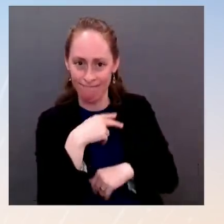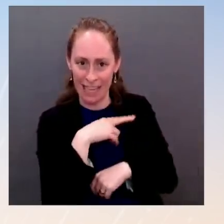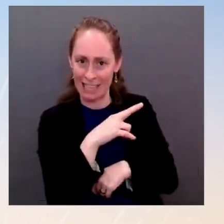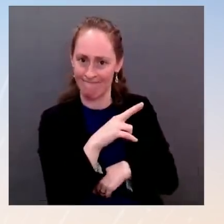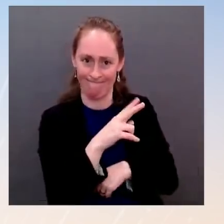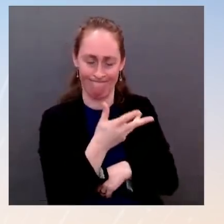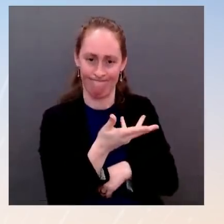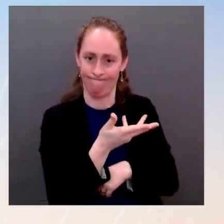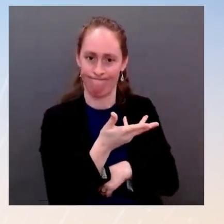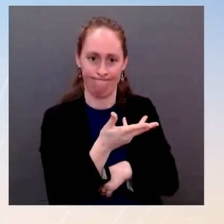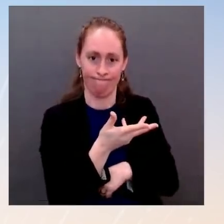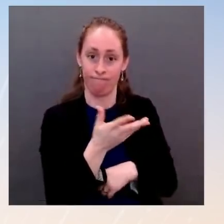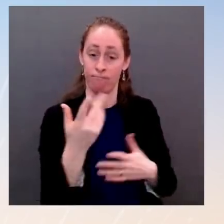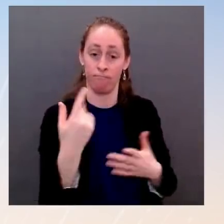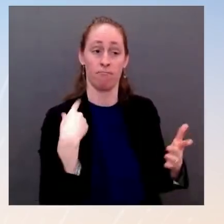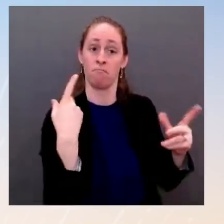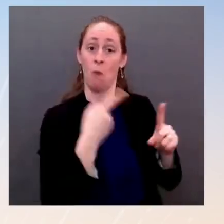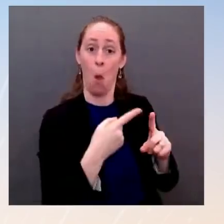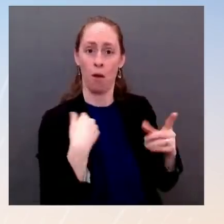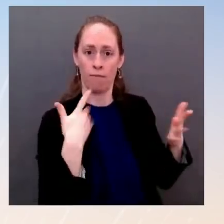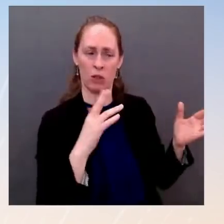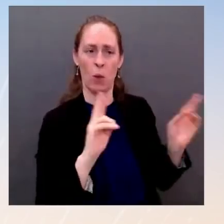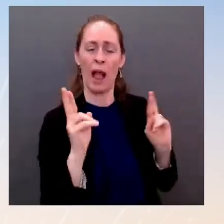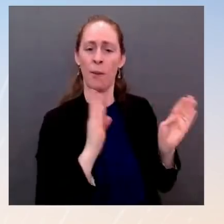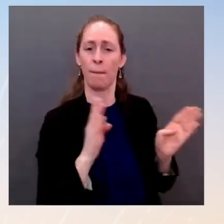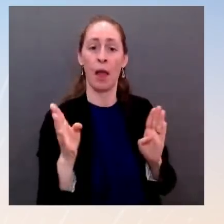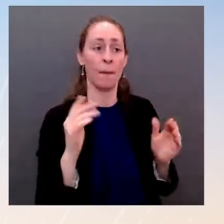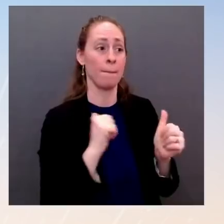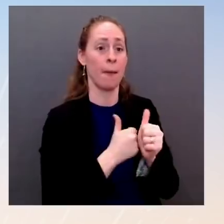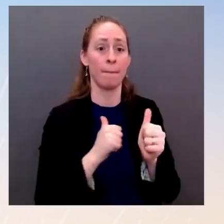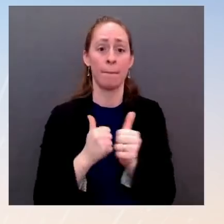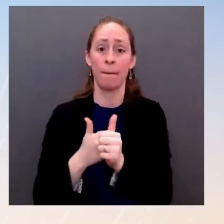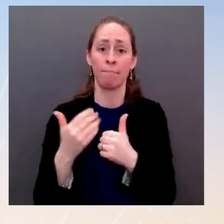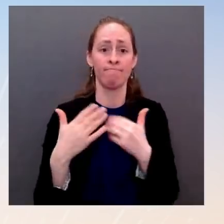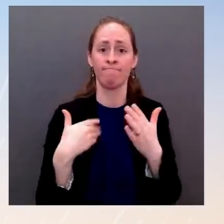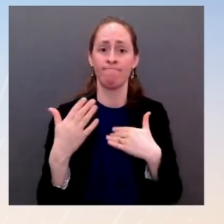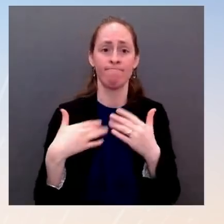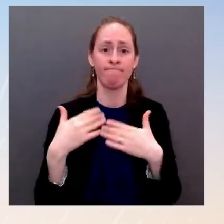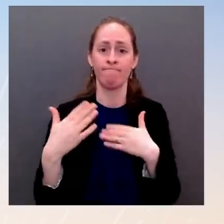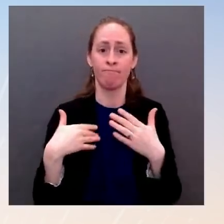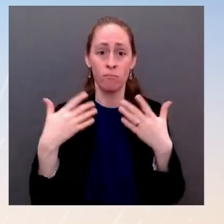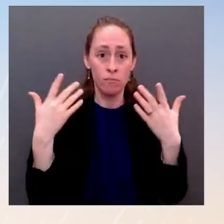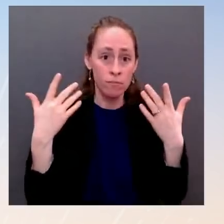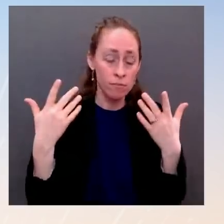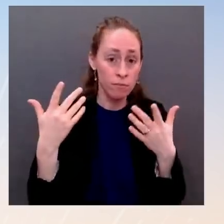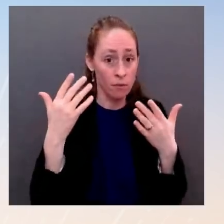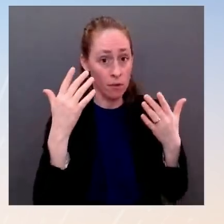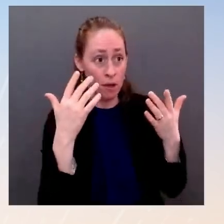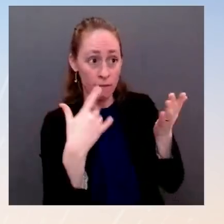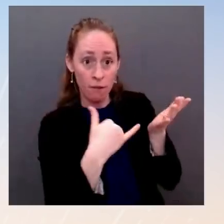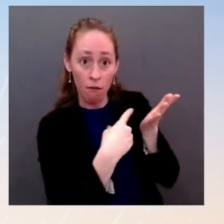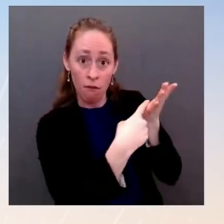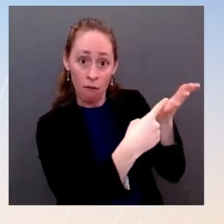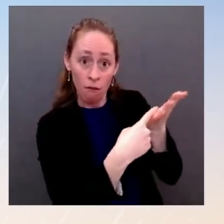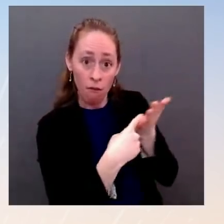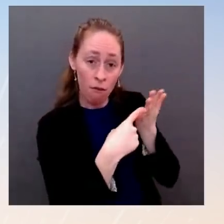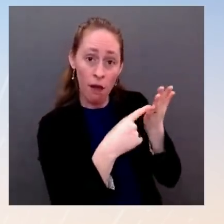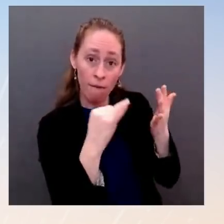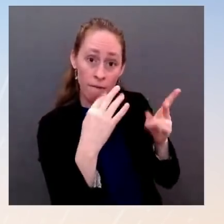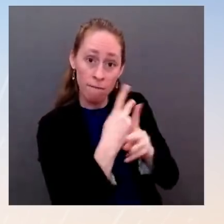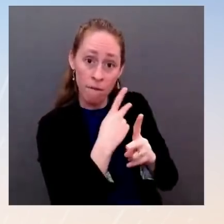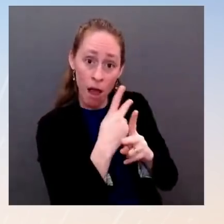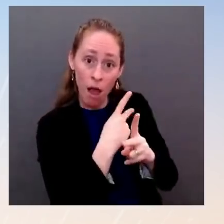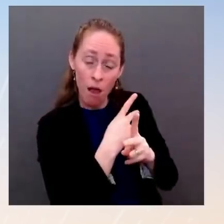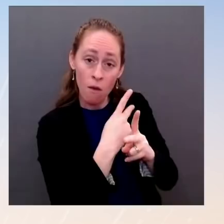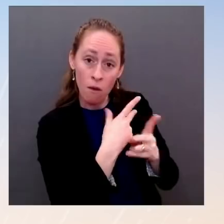engage in diplomacy, we are prepared to engage in diplomacy. We would like to find a diplomatic path forward. And we've sketched out the parameters and